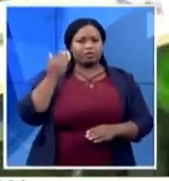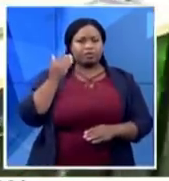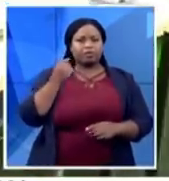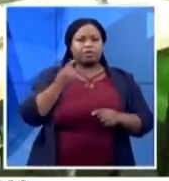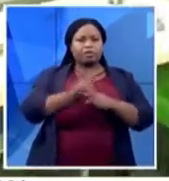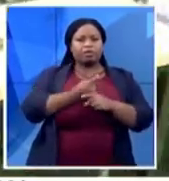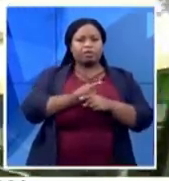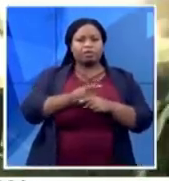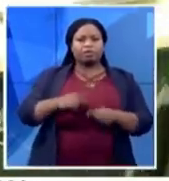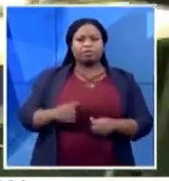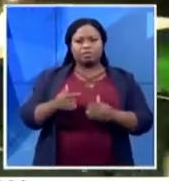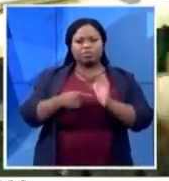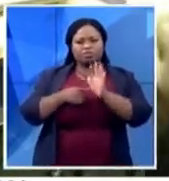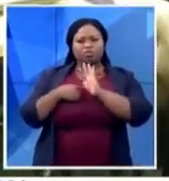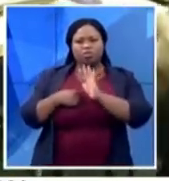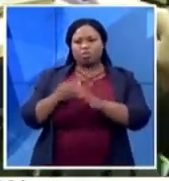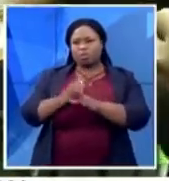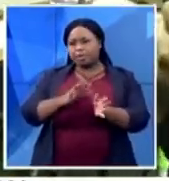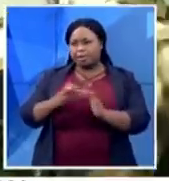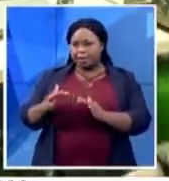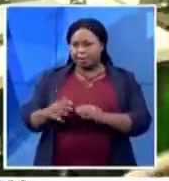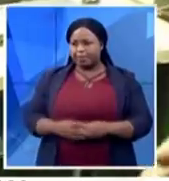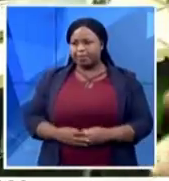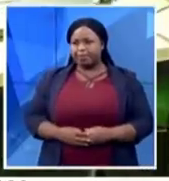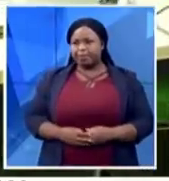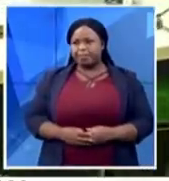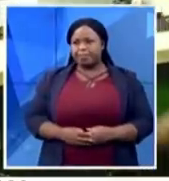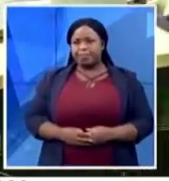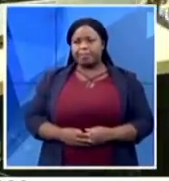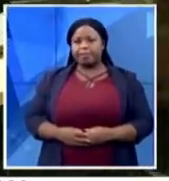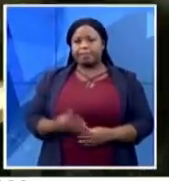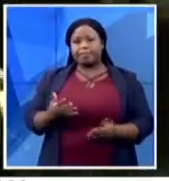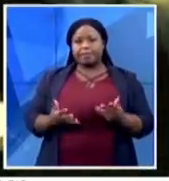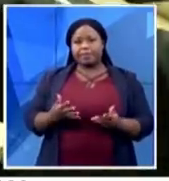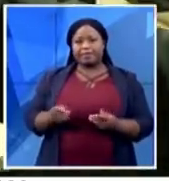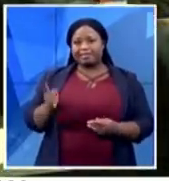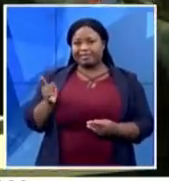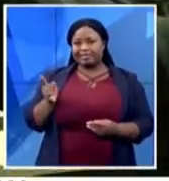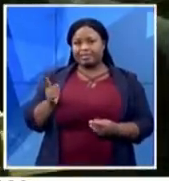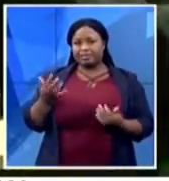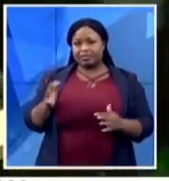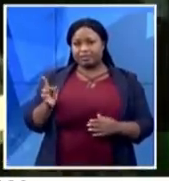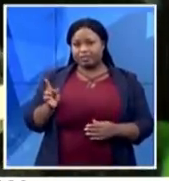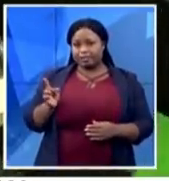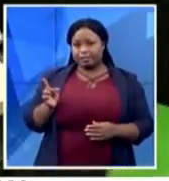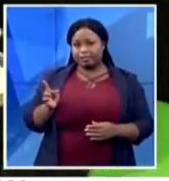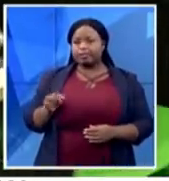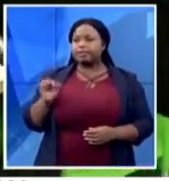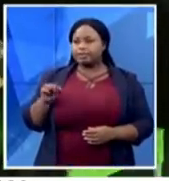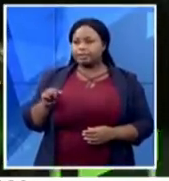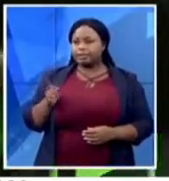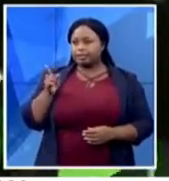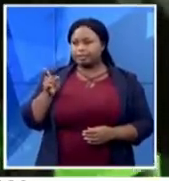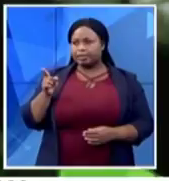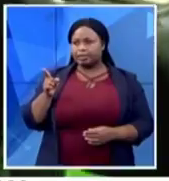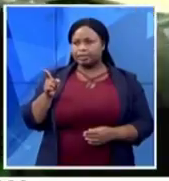see how this also perhaps the complete one. Yeah, yeah. So this is a complete visor. Alright, so what we're